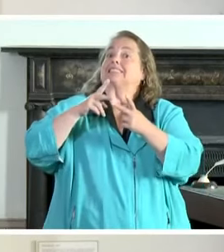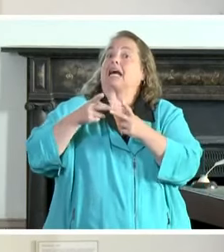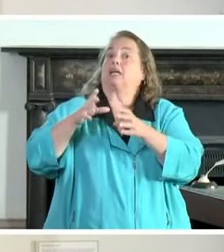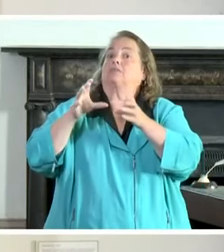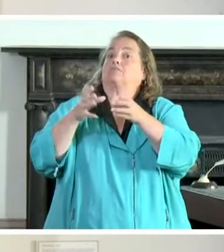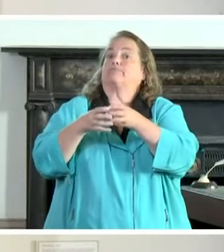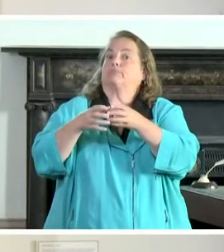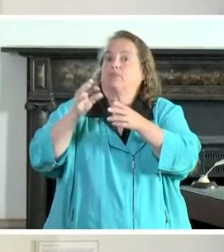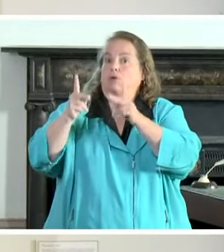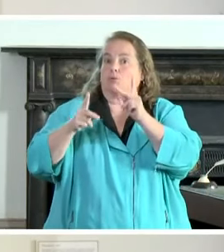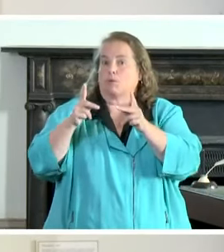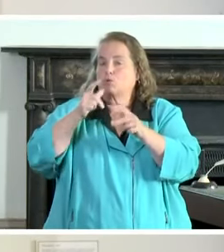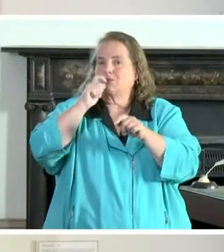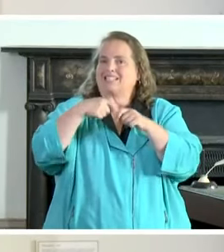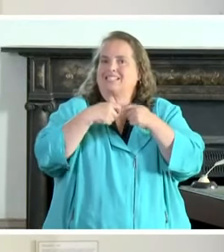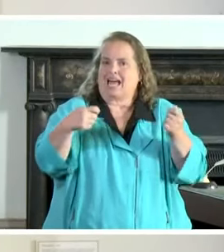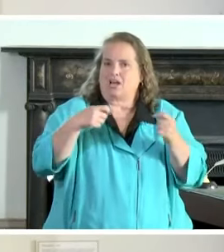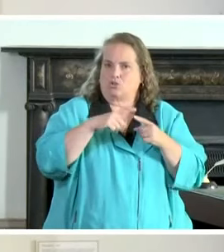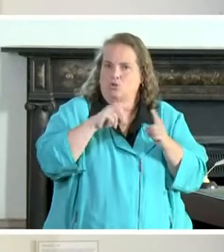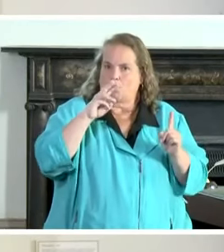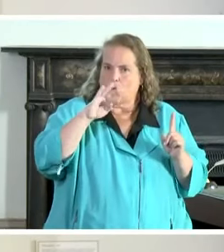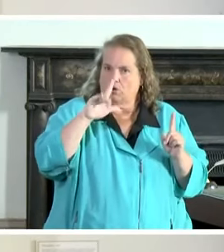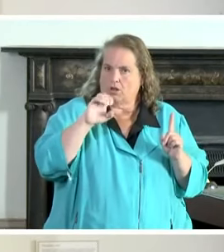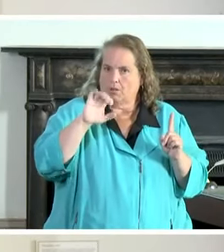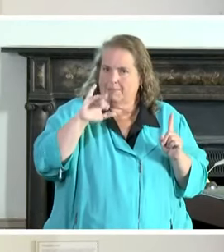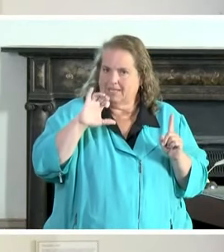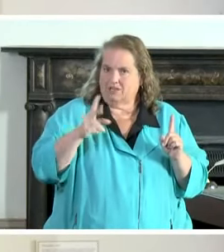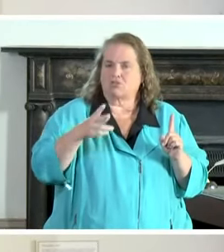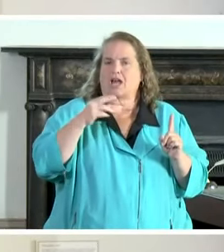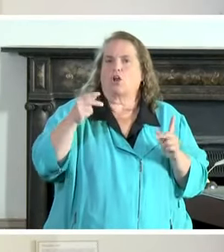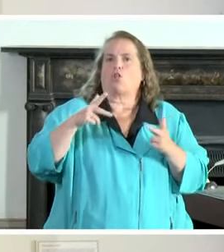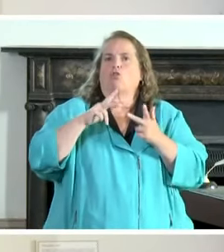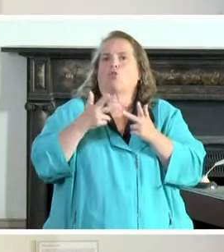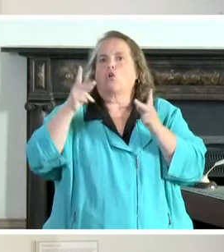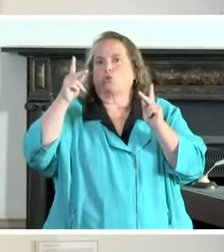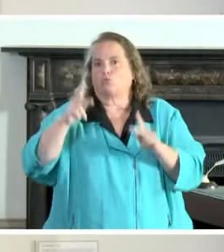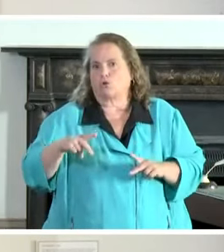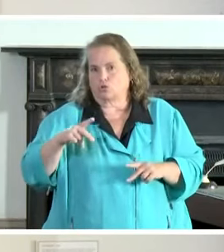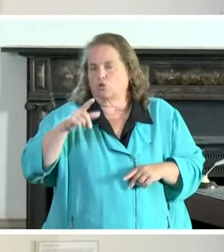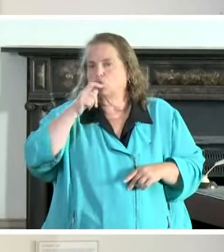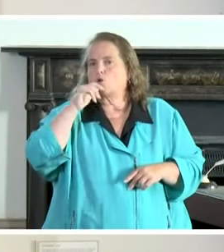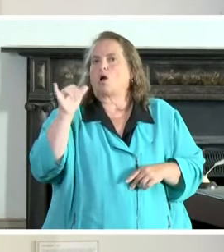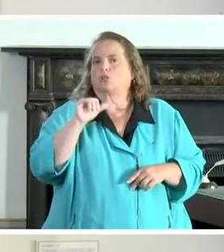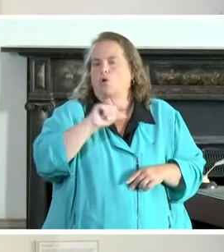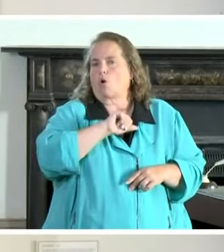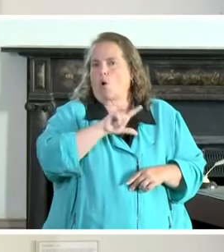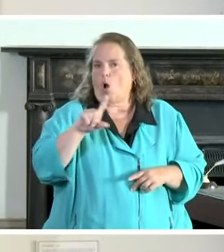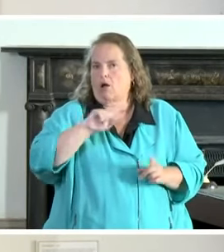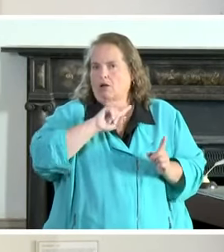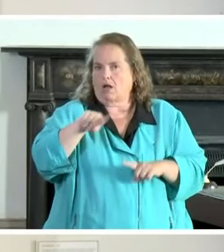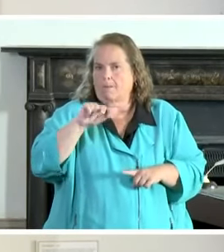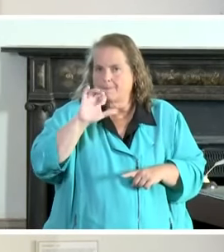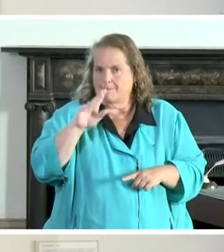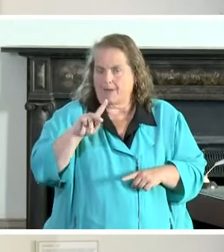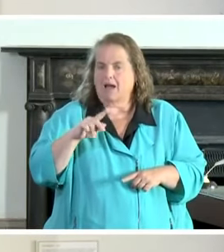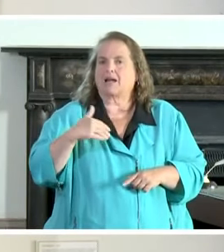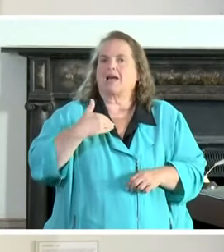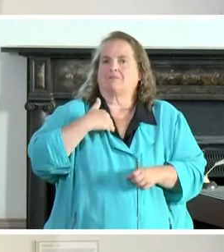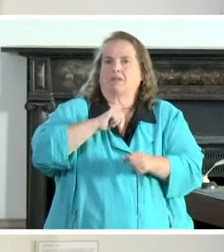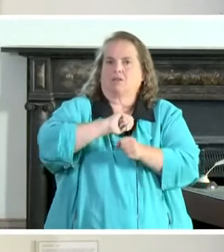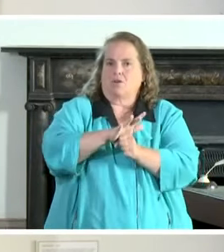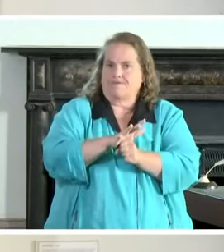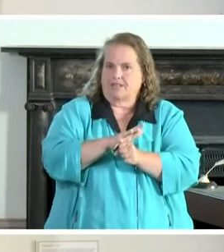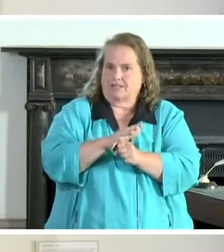to myrtle beach and we have a third individual who went there who has also come back positive for the test or for covid 19.